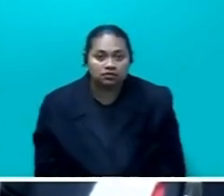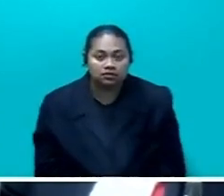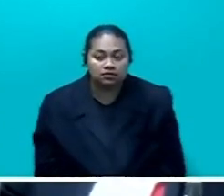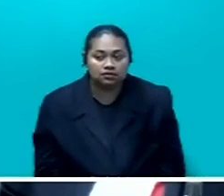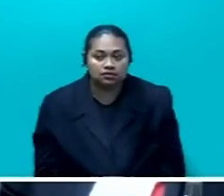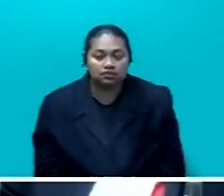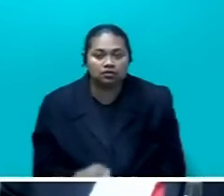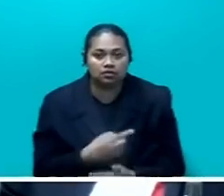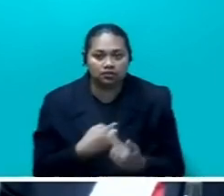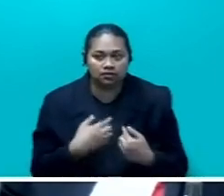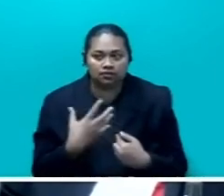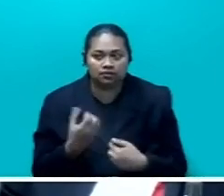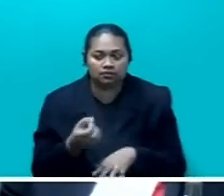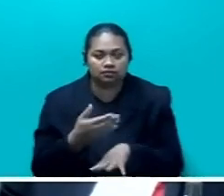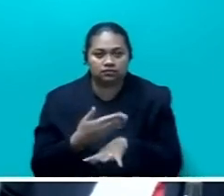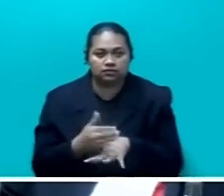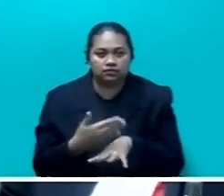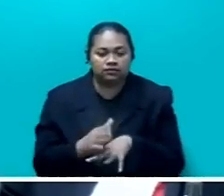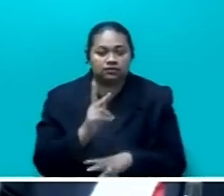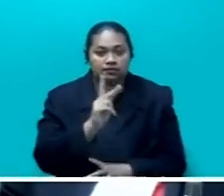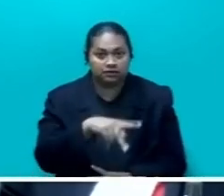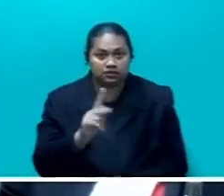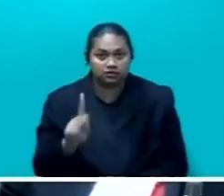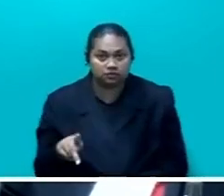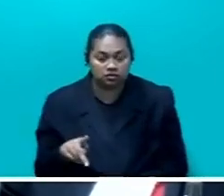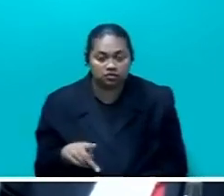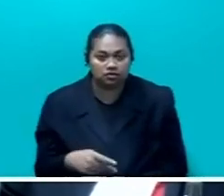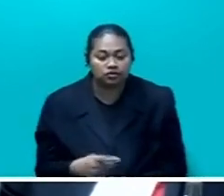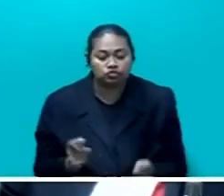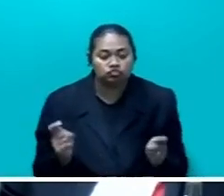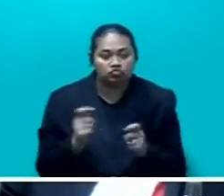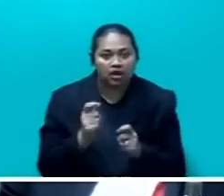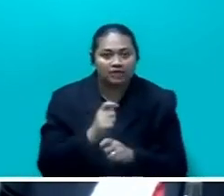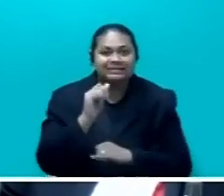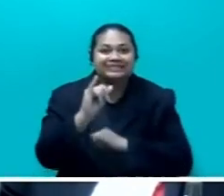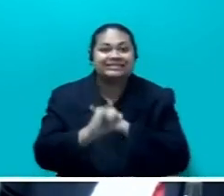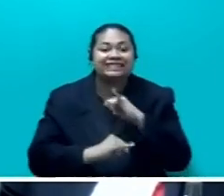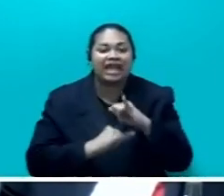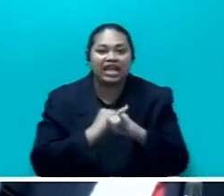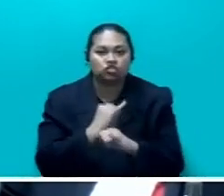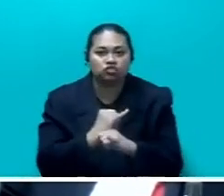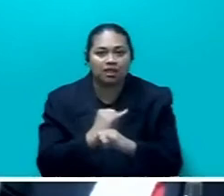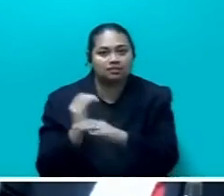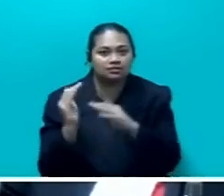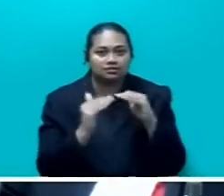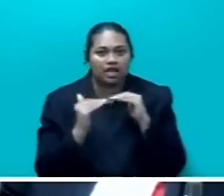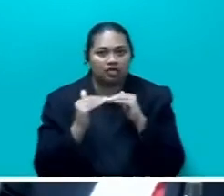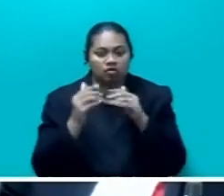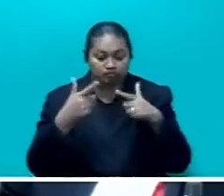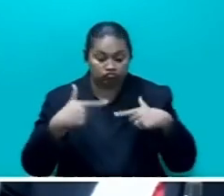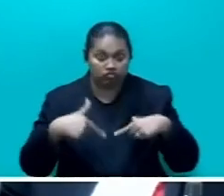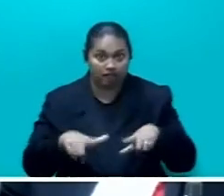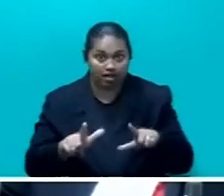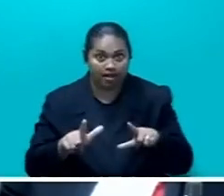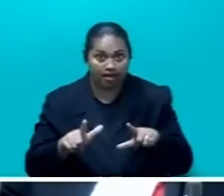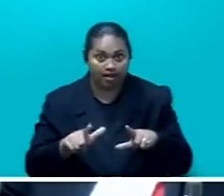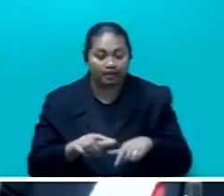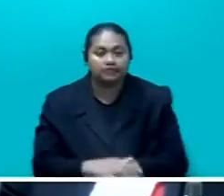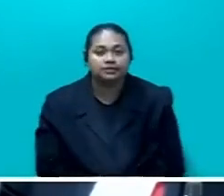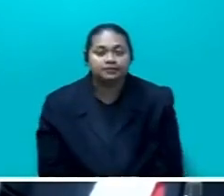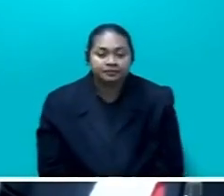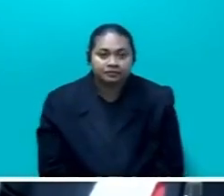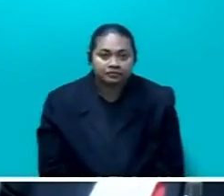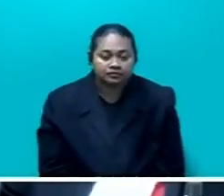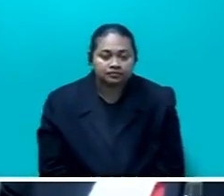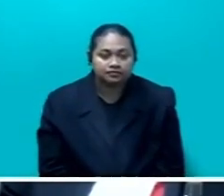the new passports that we have, which conforms to international standards of travel. That is, this report mentioned